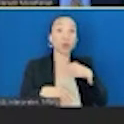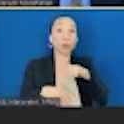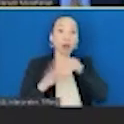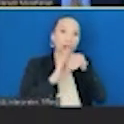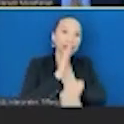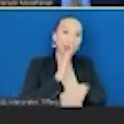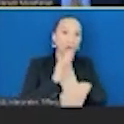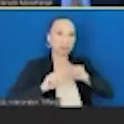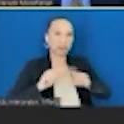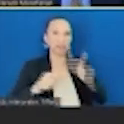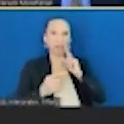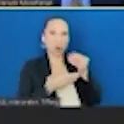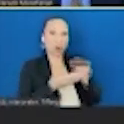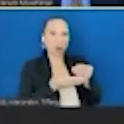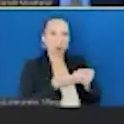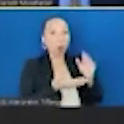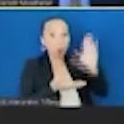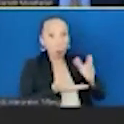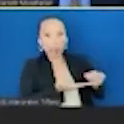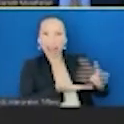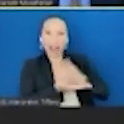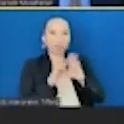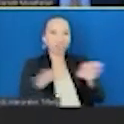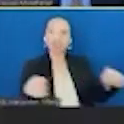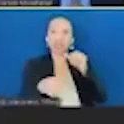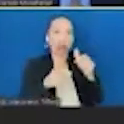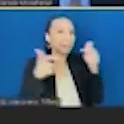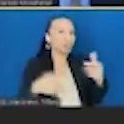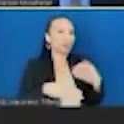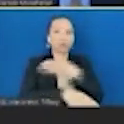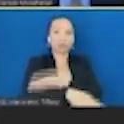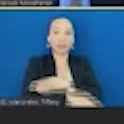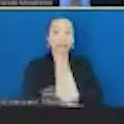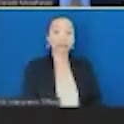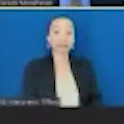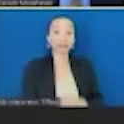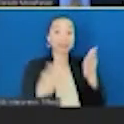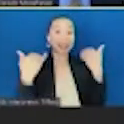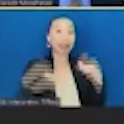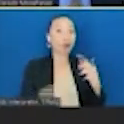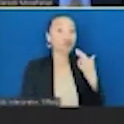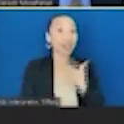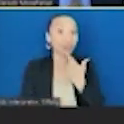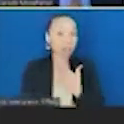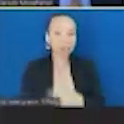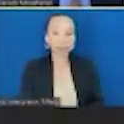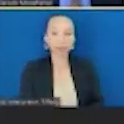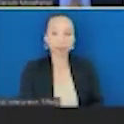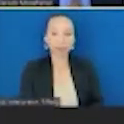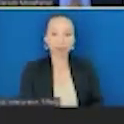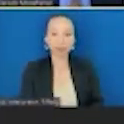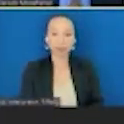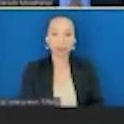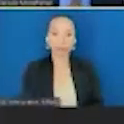children. If we look at restaurants, restaurants to compare, you see a very, very